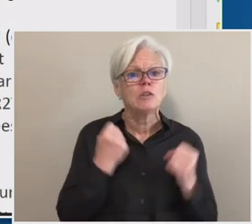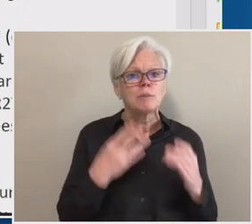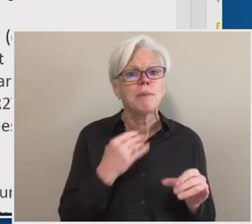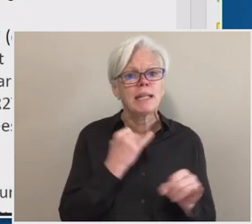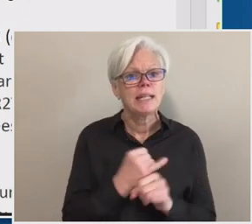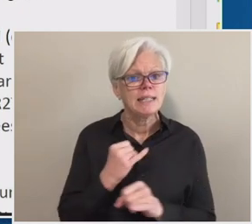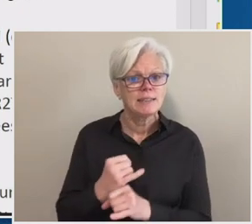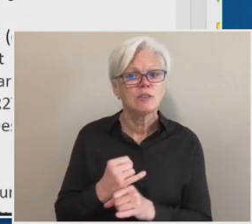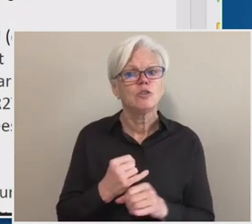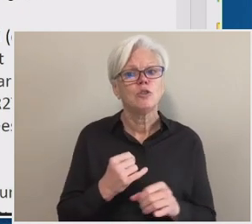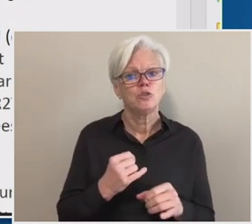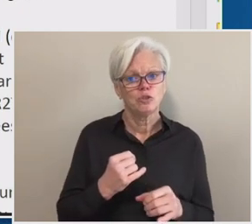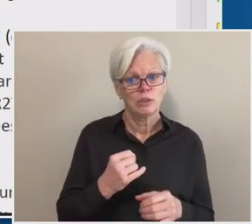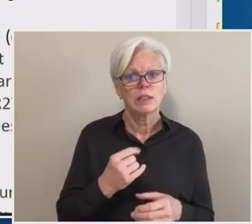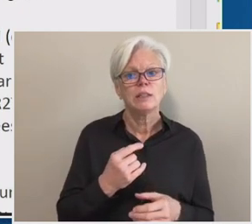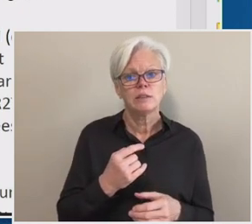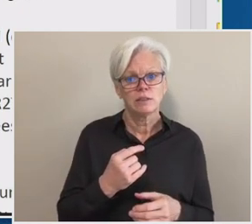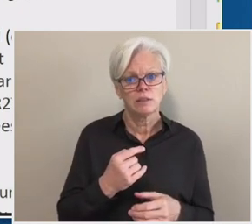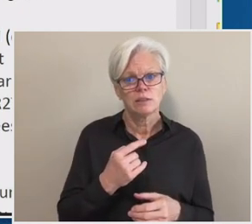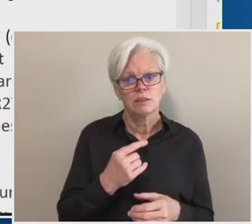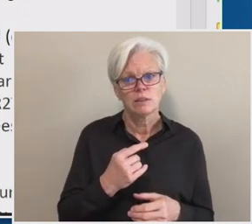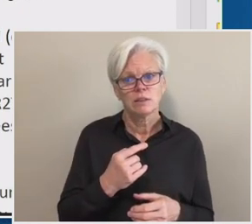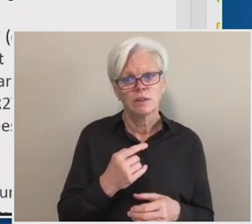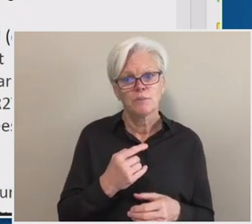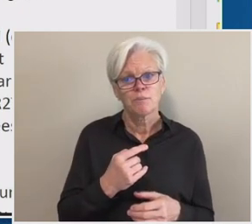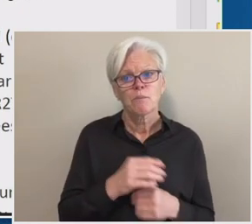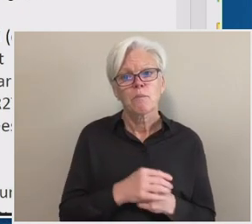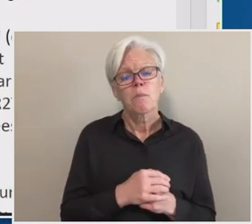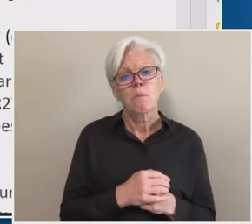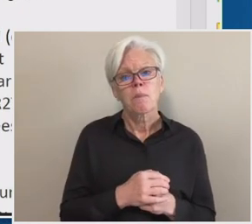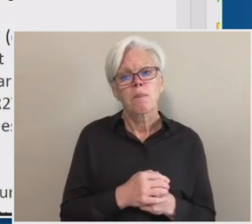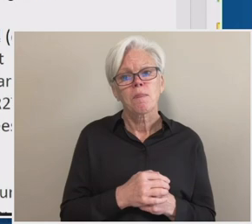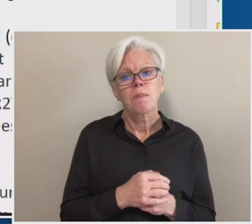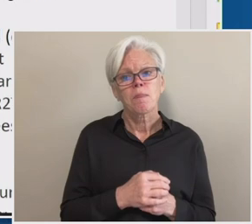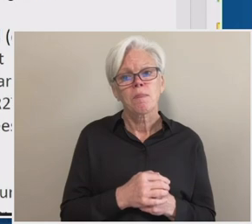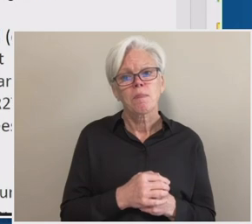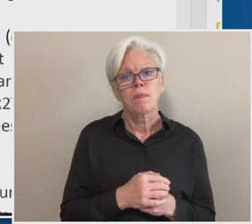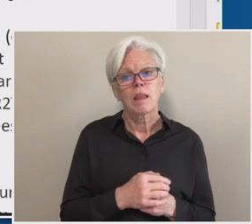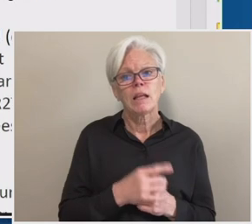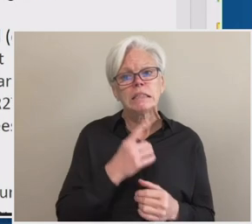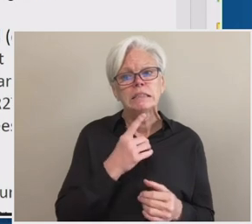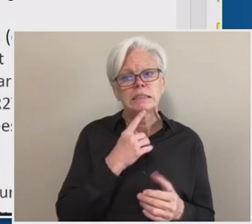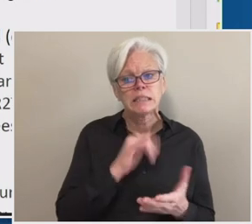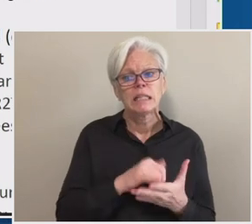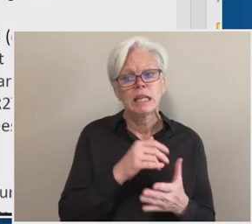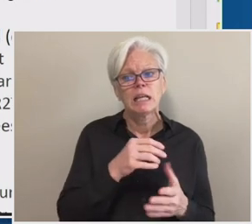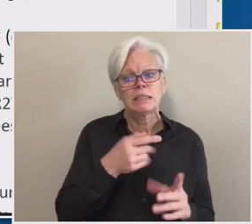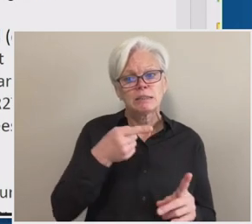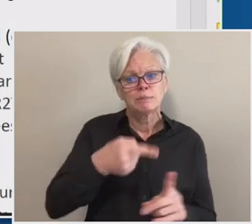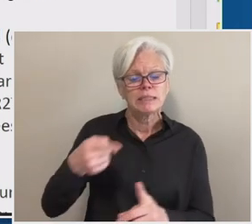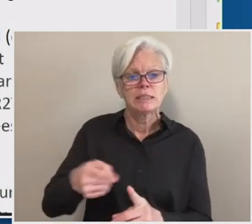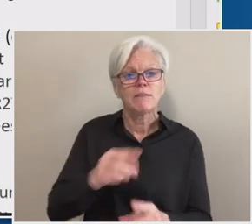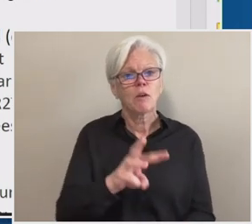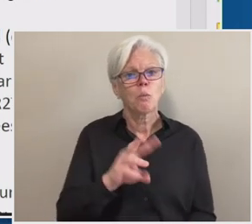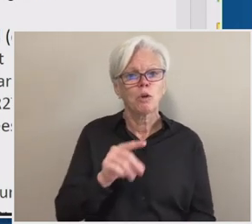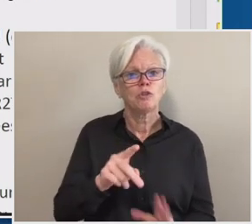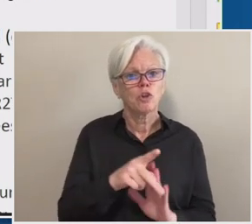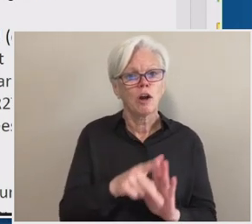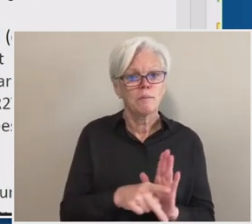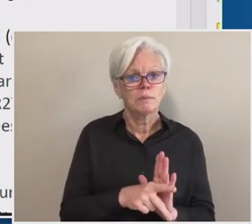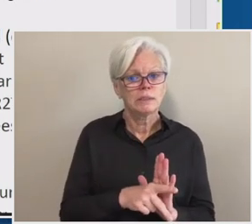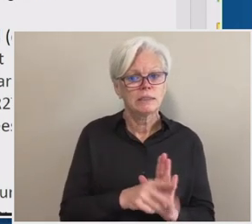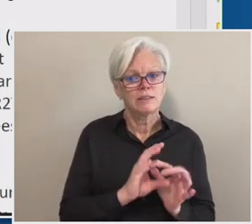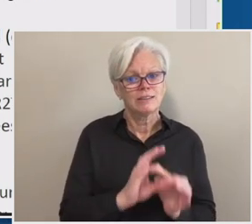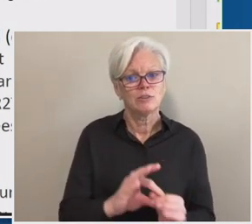maintained with certain withdrawal policies related to very specific circumstances